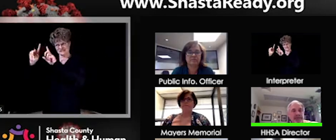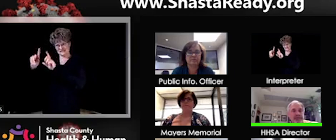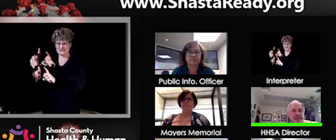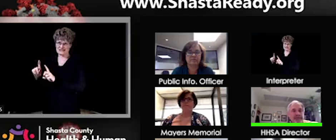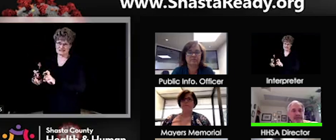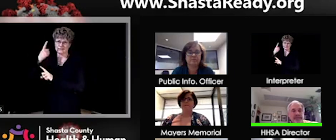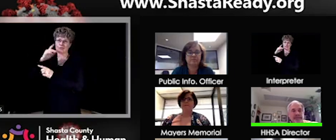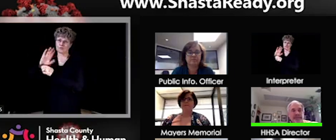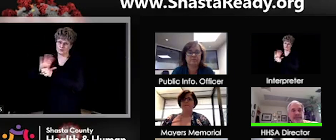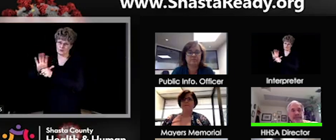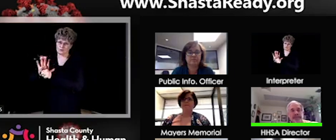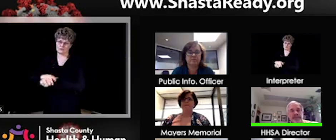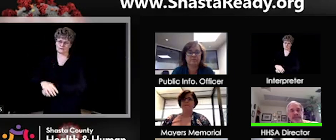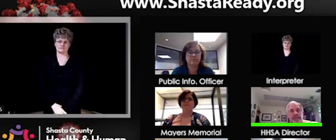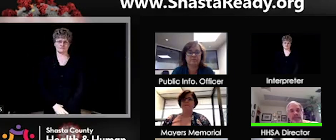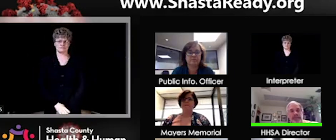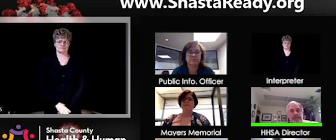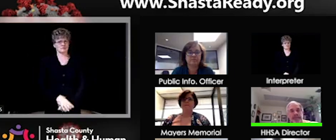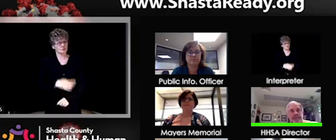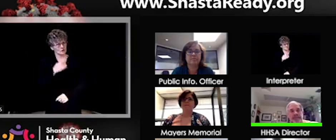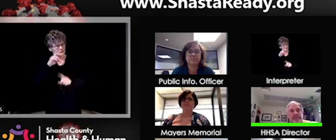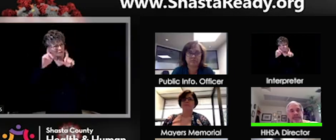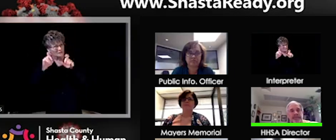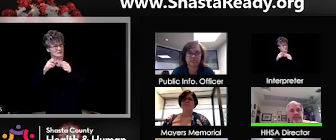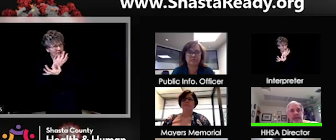infection occurs. you say that testing is free of charge?